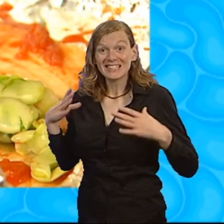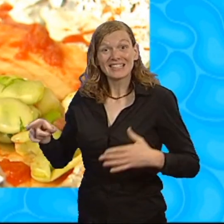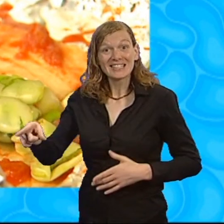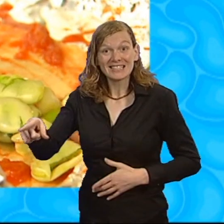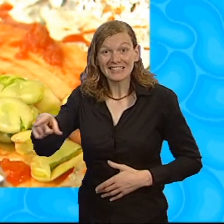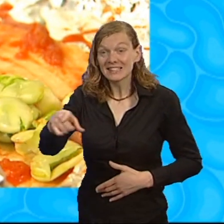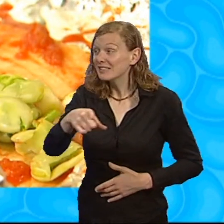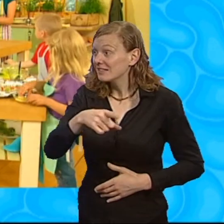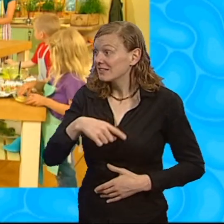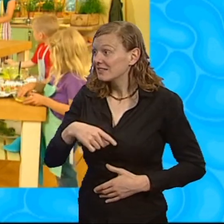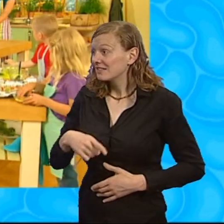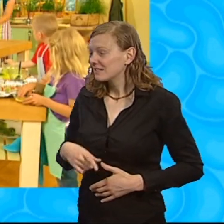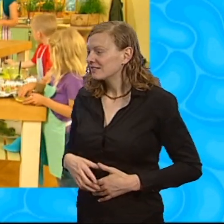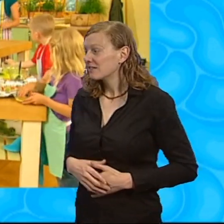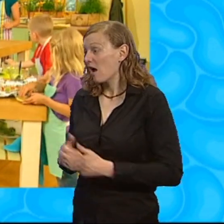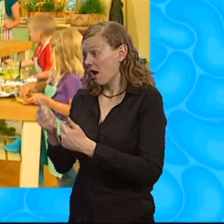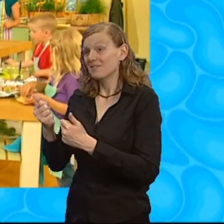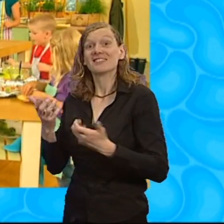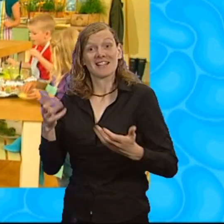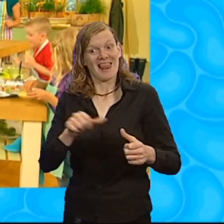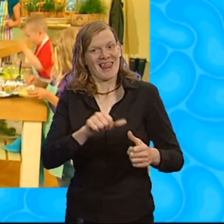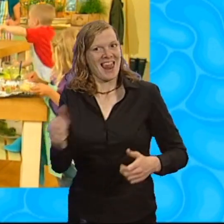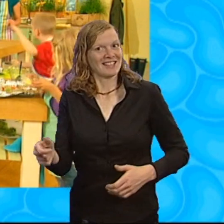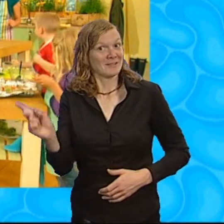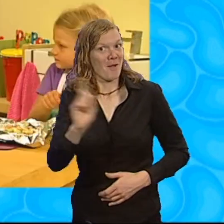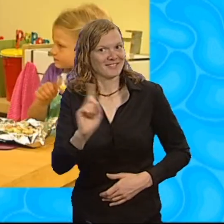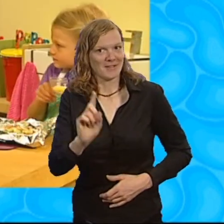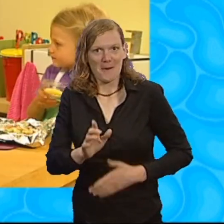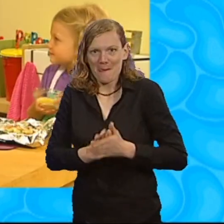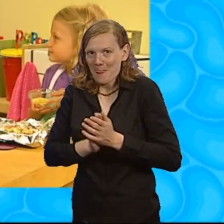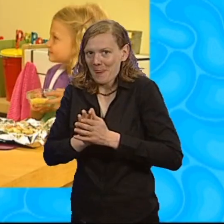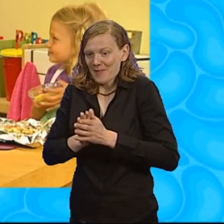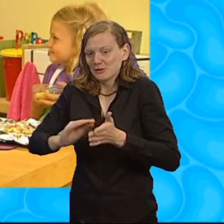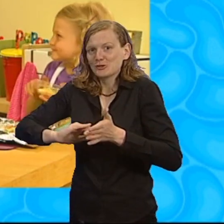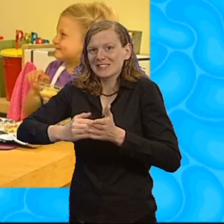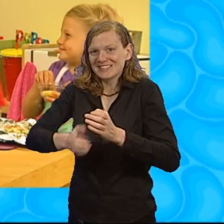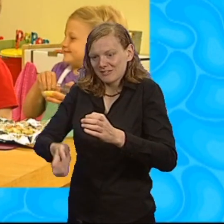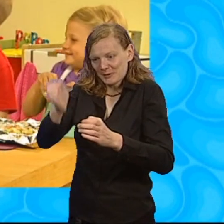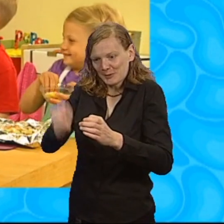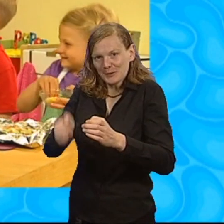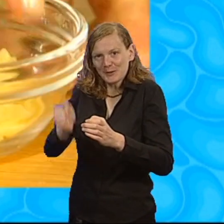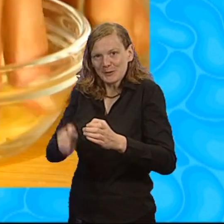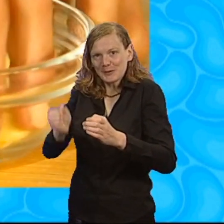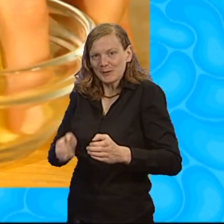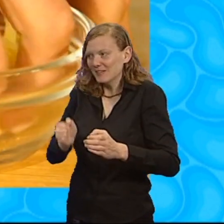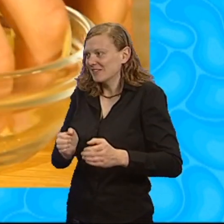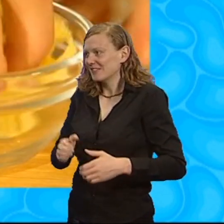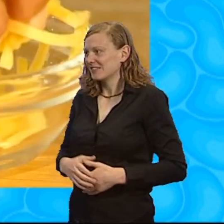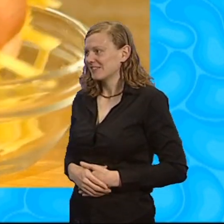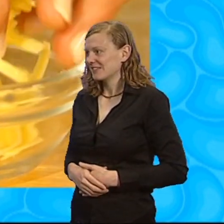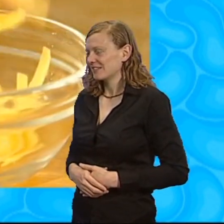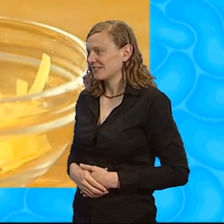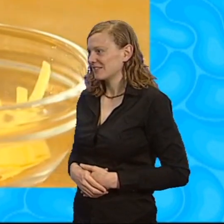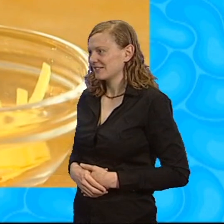Okay. We're going to put some grated cheese all over our big moon. So get the cheese, everyone.